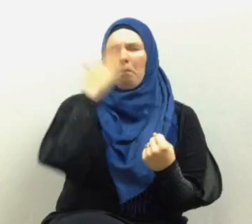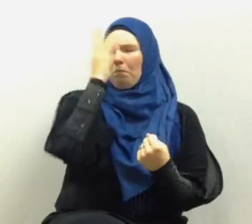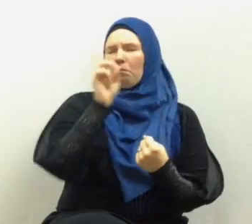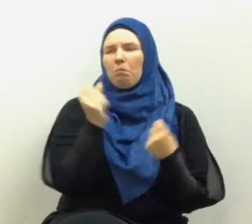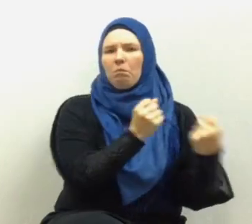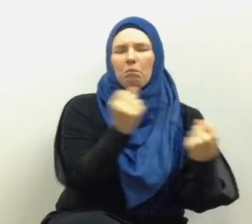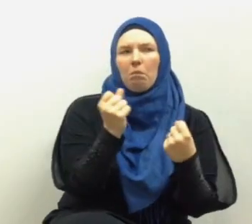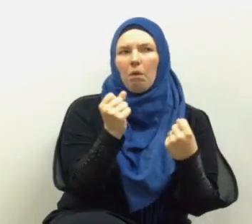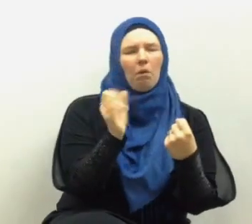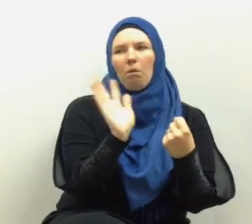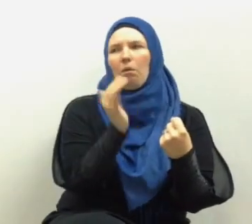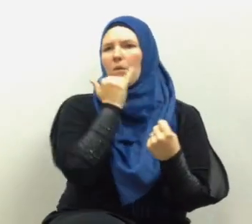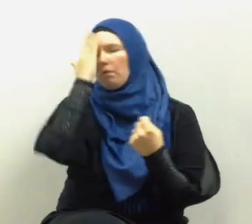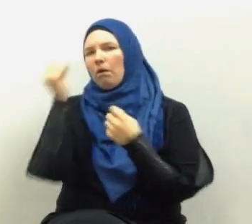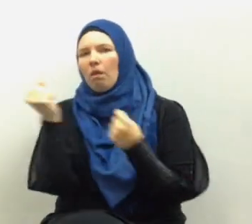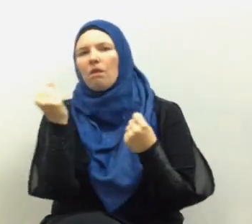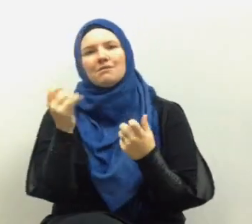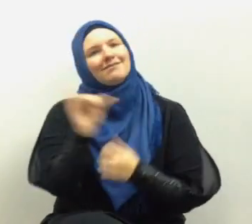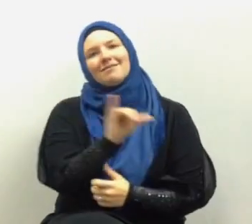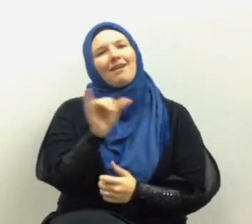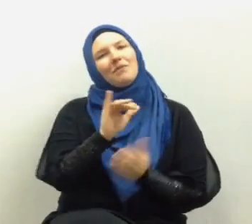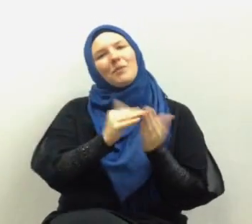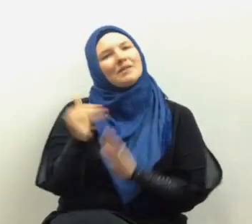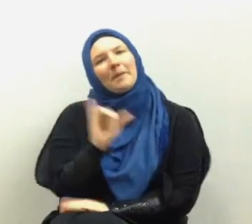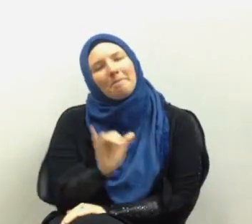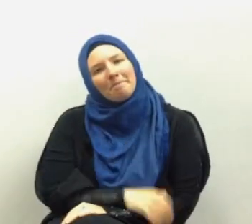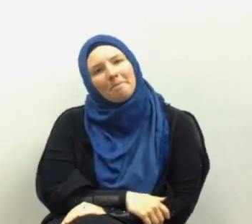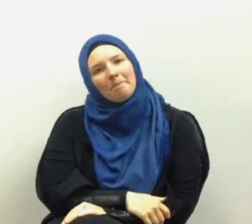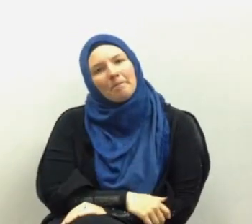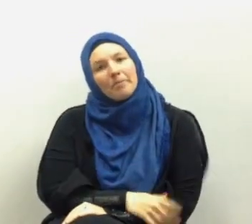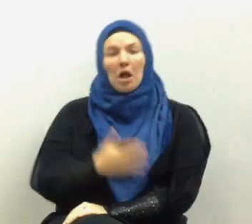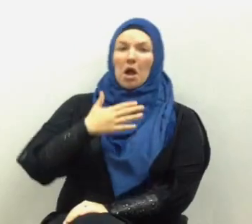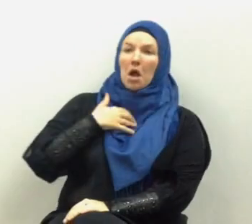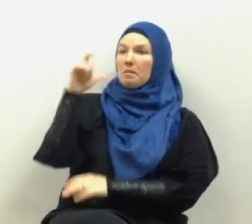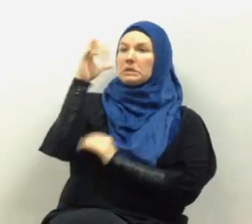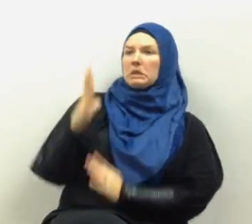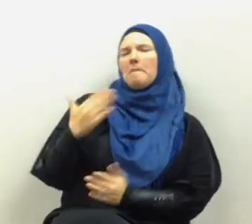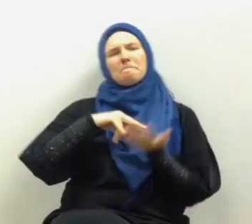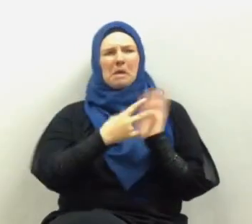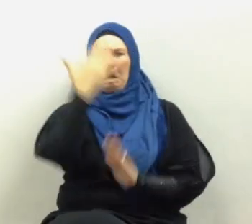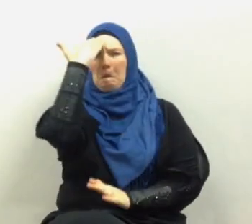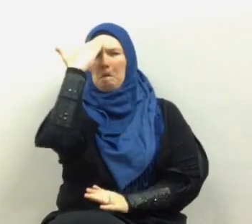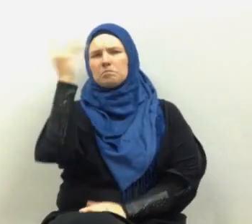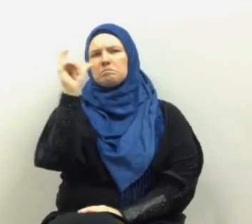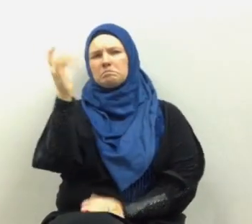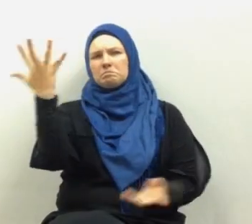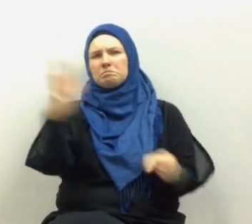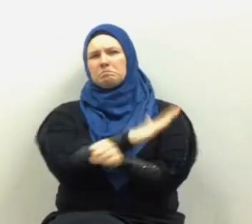are Muslims and because of that claim we think since we are Muslims we understand Islam which we don't